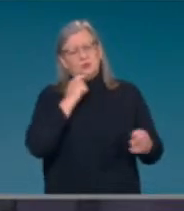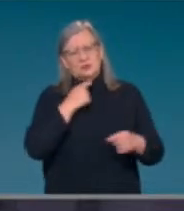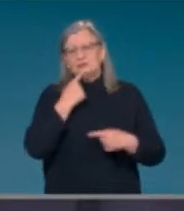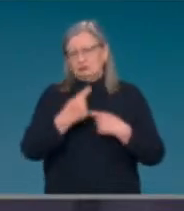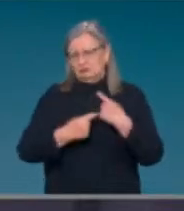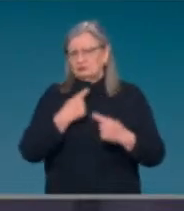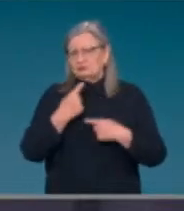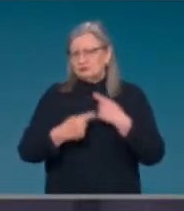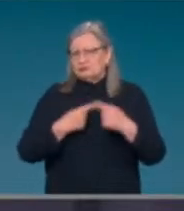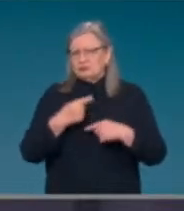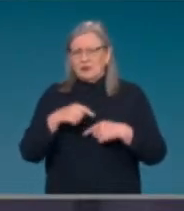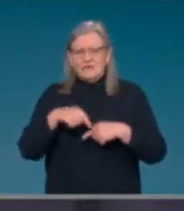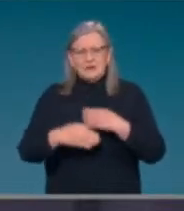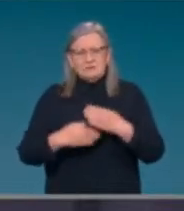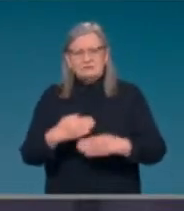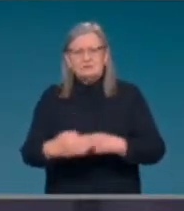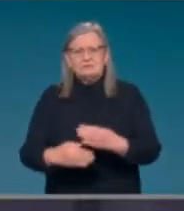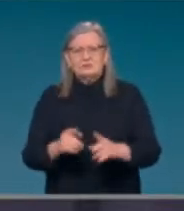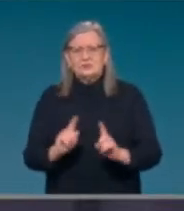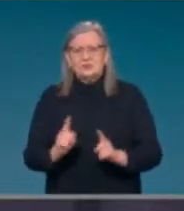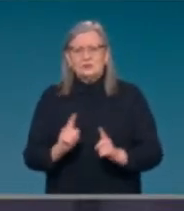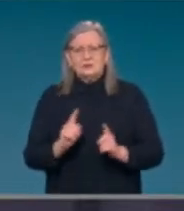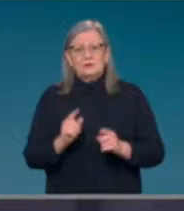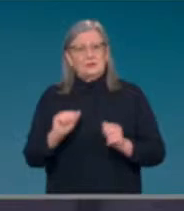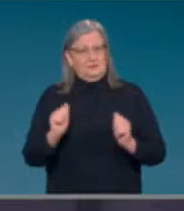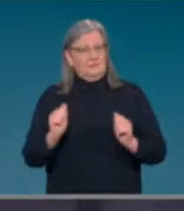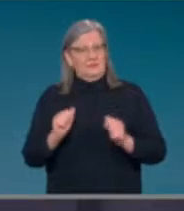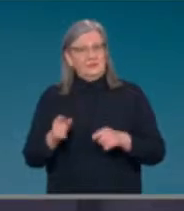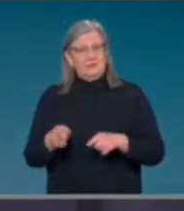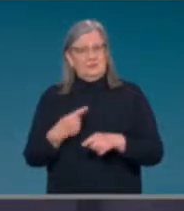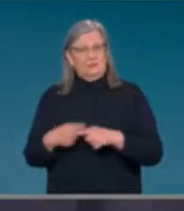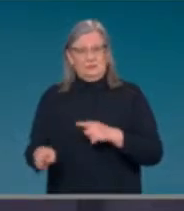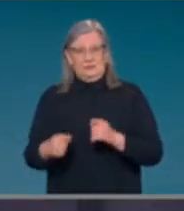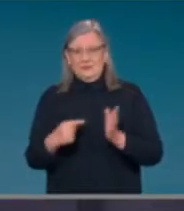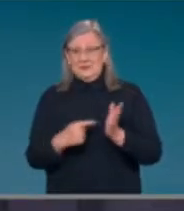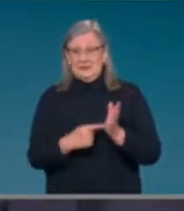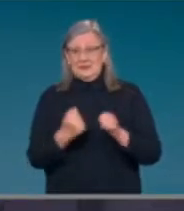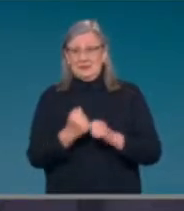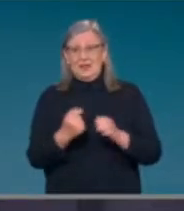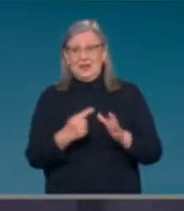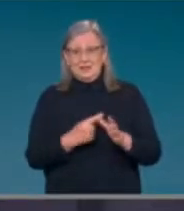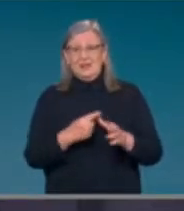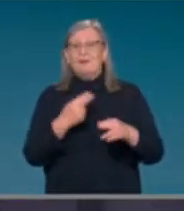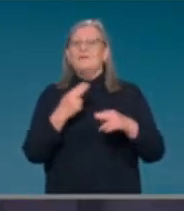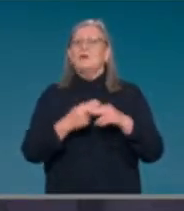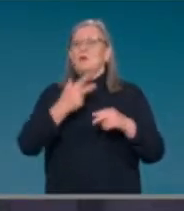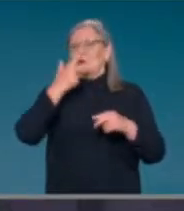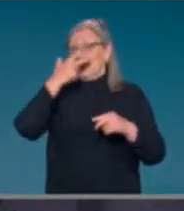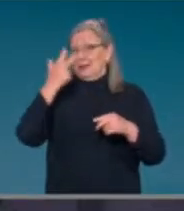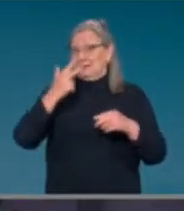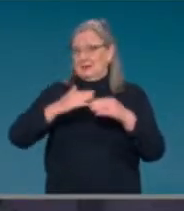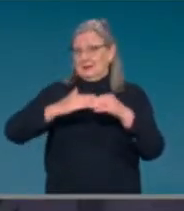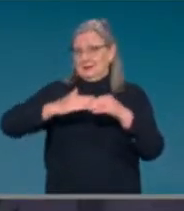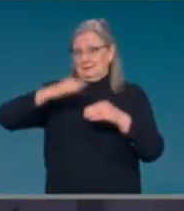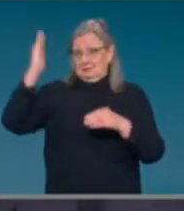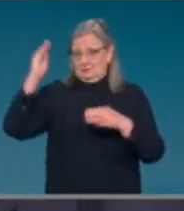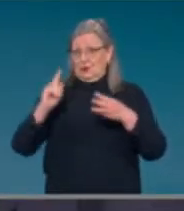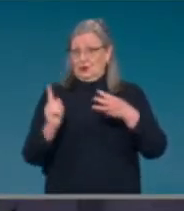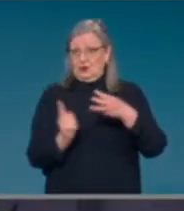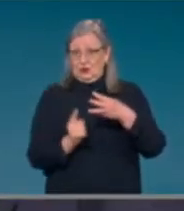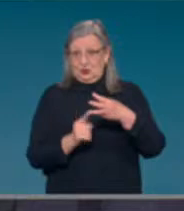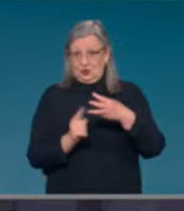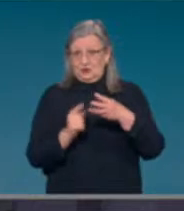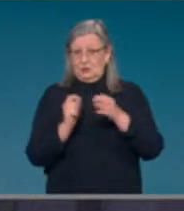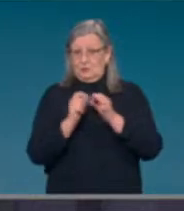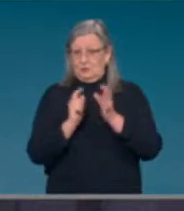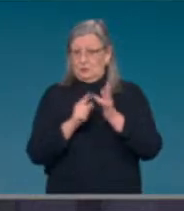as an 18 plus booster. And very importantly, Professor Murphy, Professor Kelly,